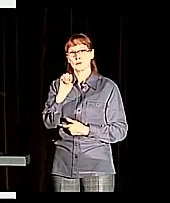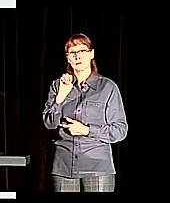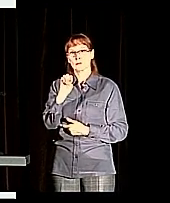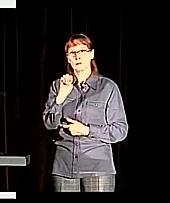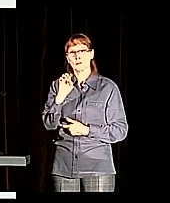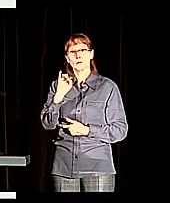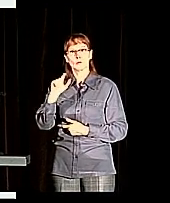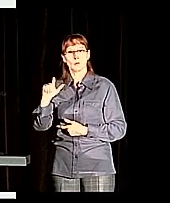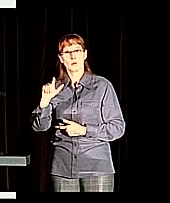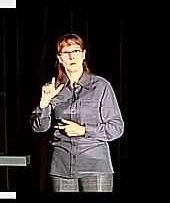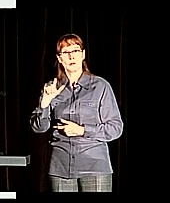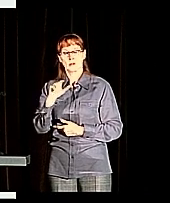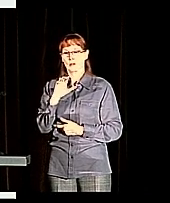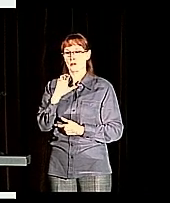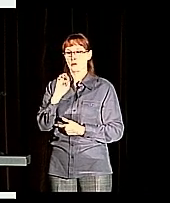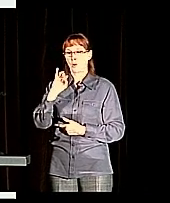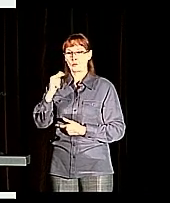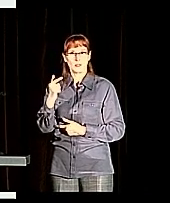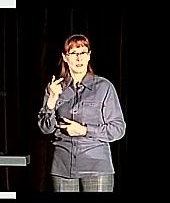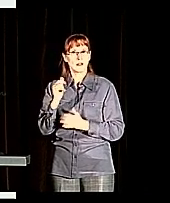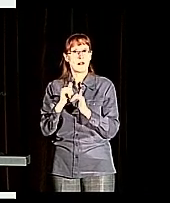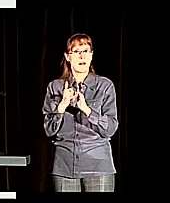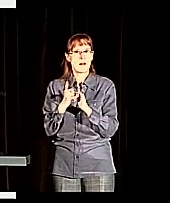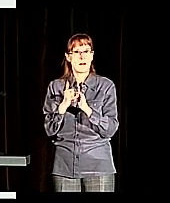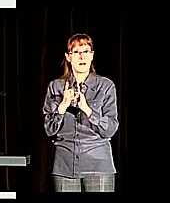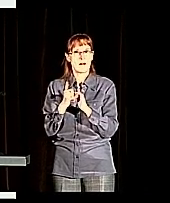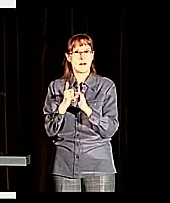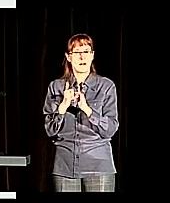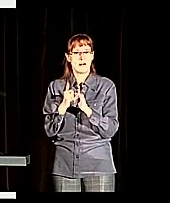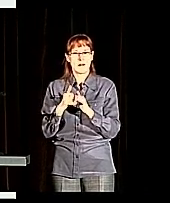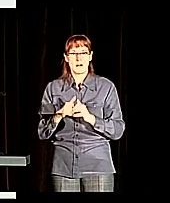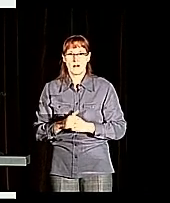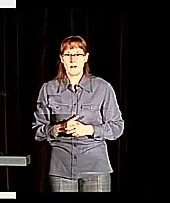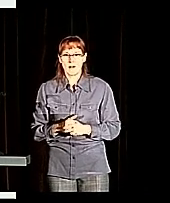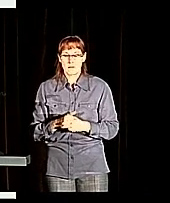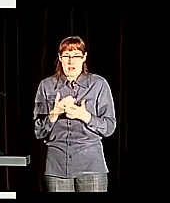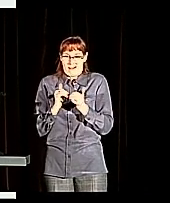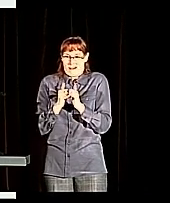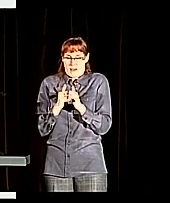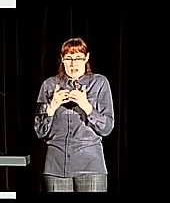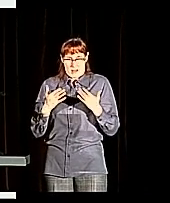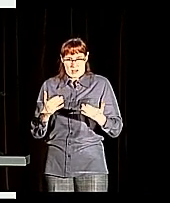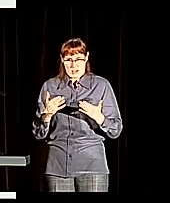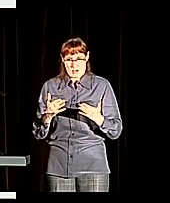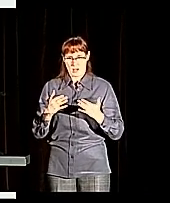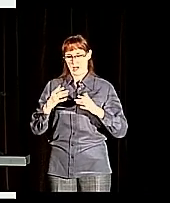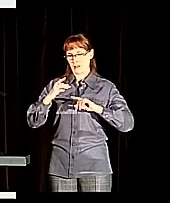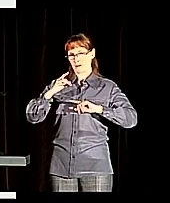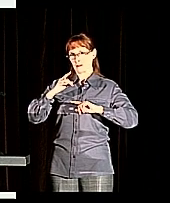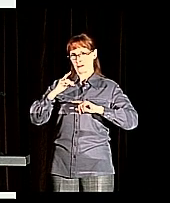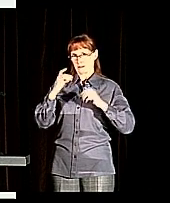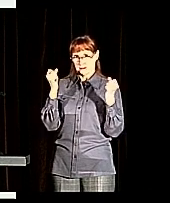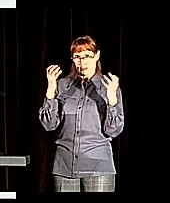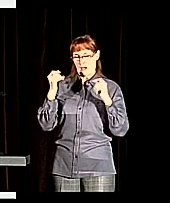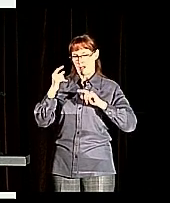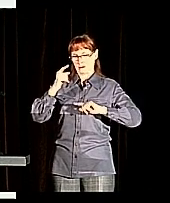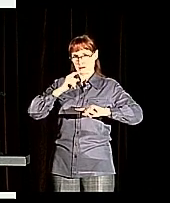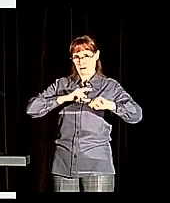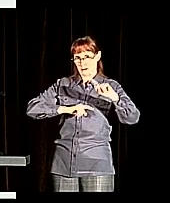computers to recognize a sign, a visual language? It's easy enough, or easier,